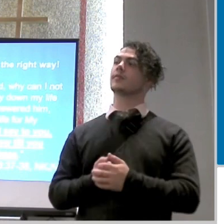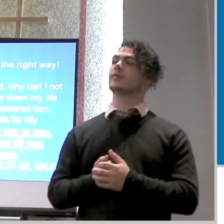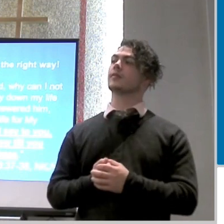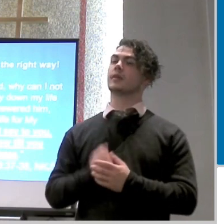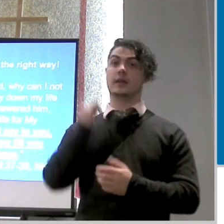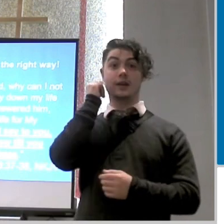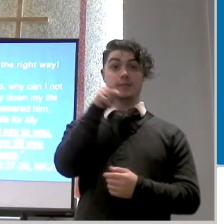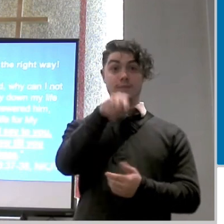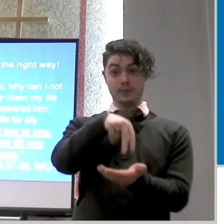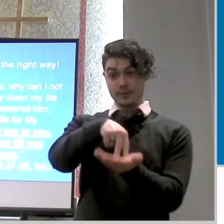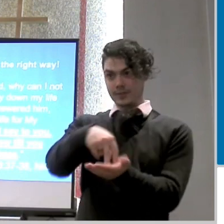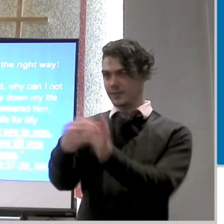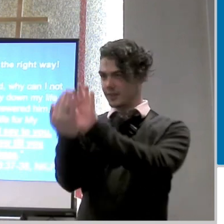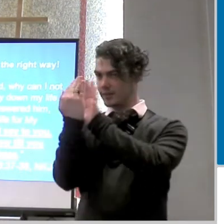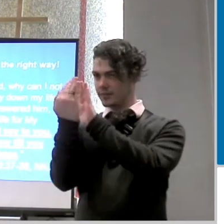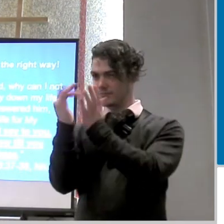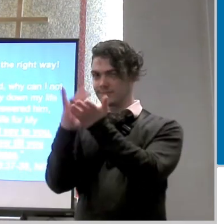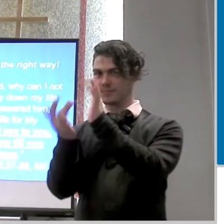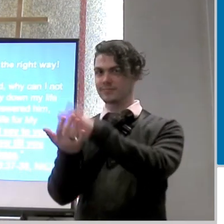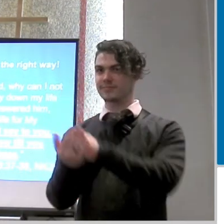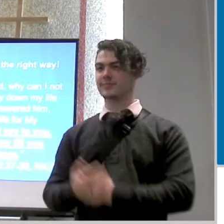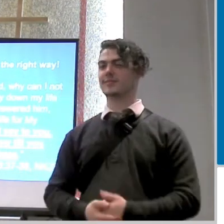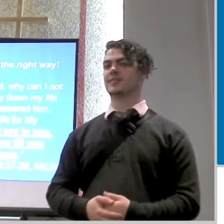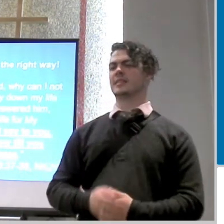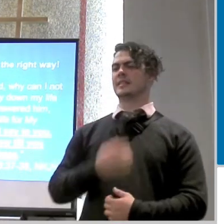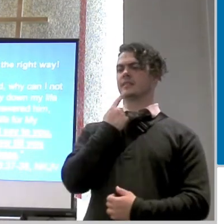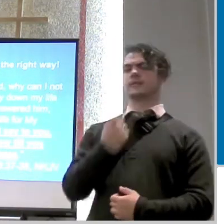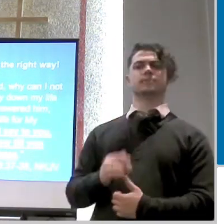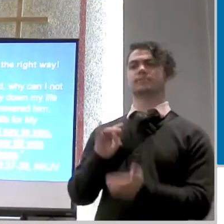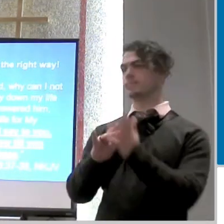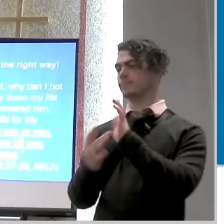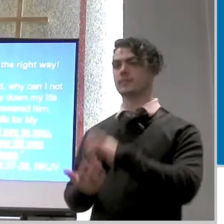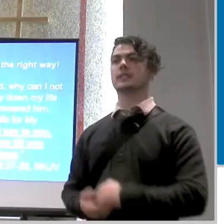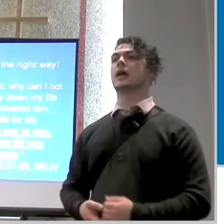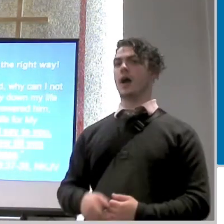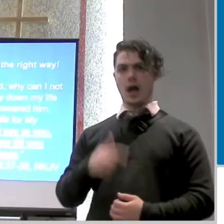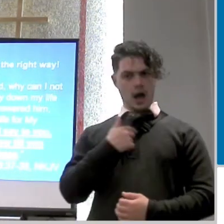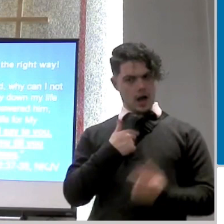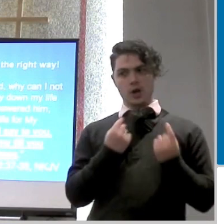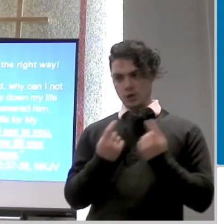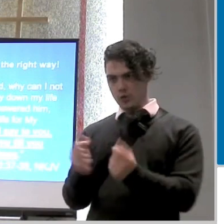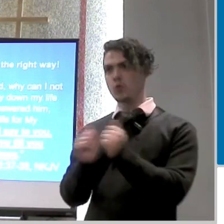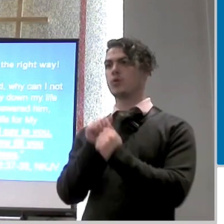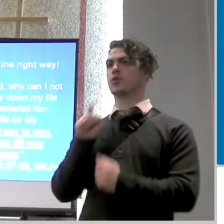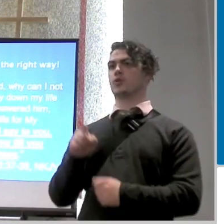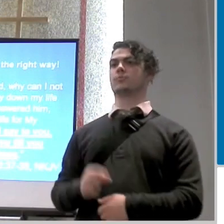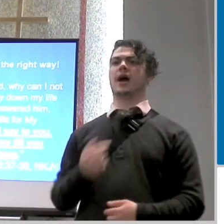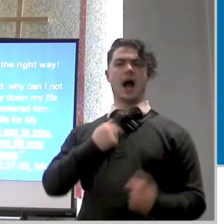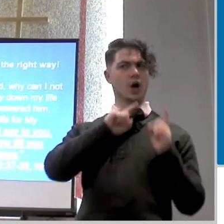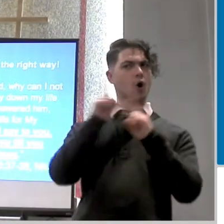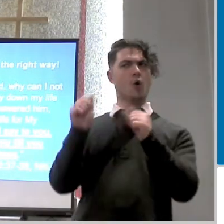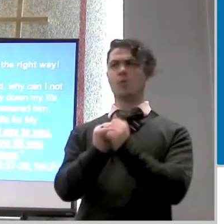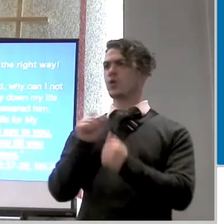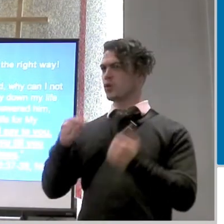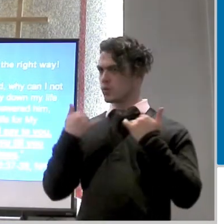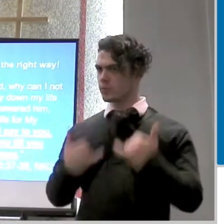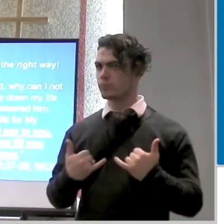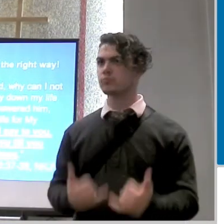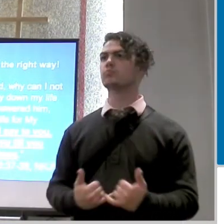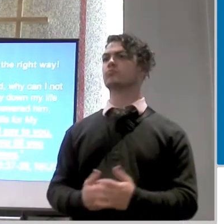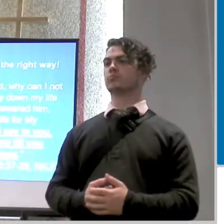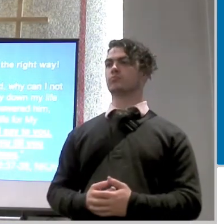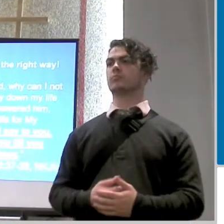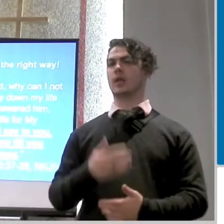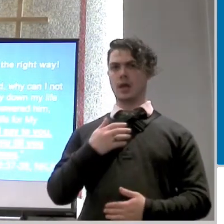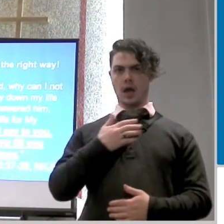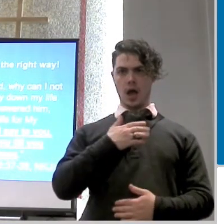toe-to-toe with jesus and you're saying to jesus hey i could do this with you i can go with you you're gonna lay down your